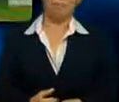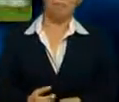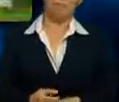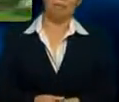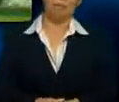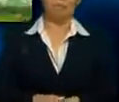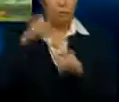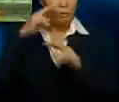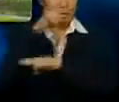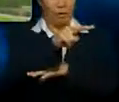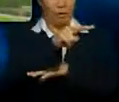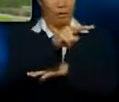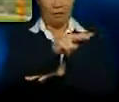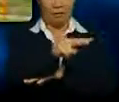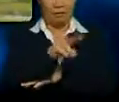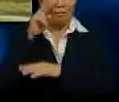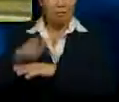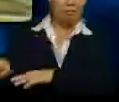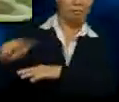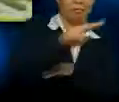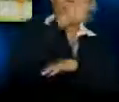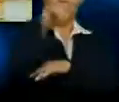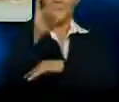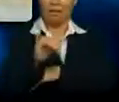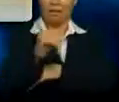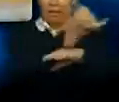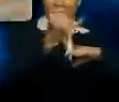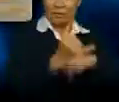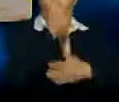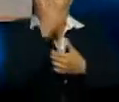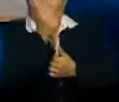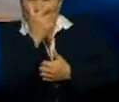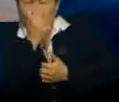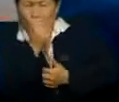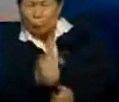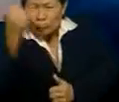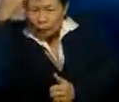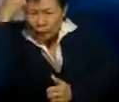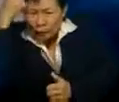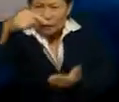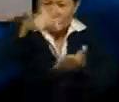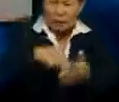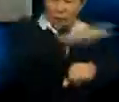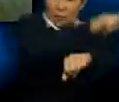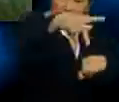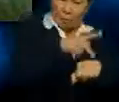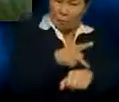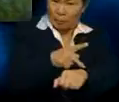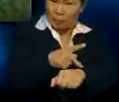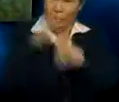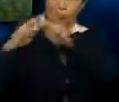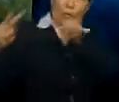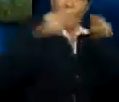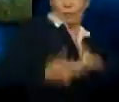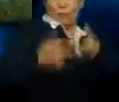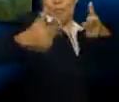Look at that scenic view Carrie Island offers our inquisitive minds. This plantation field is as big